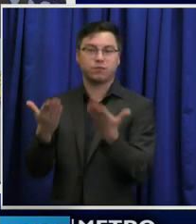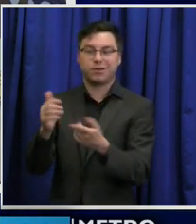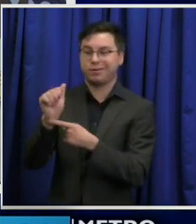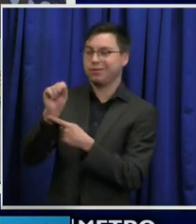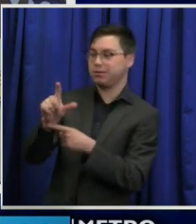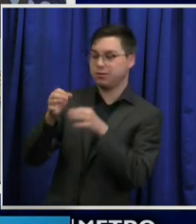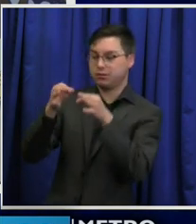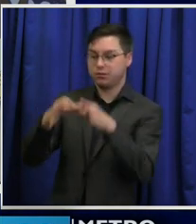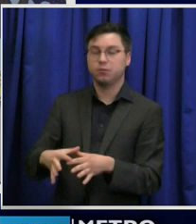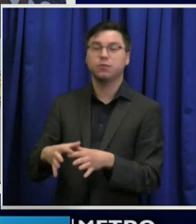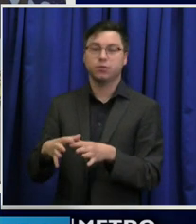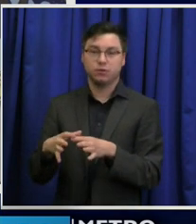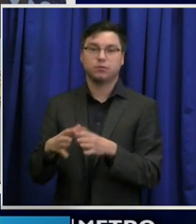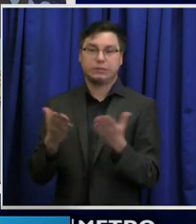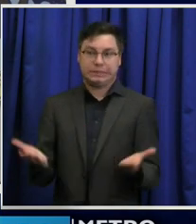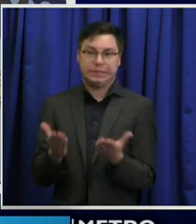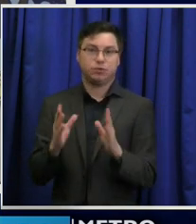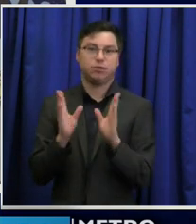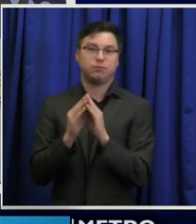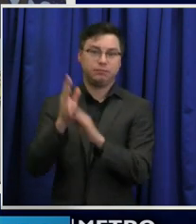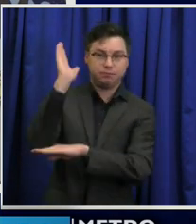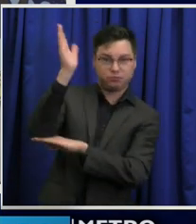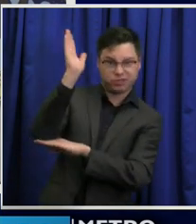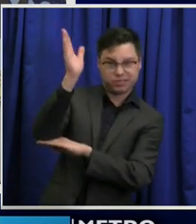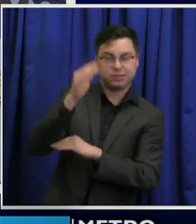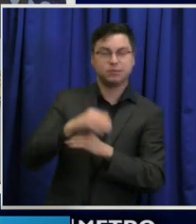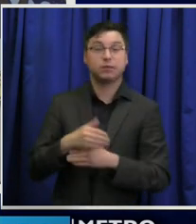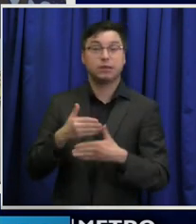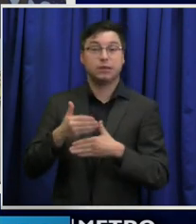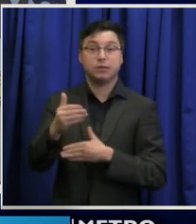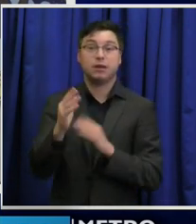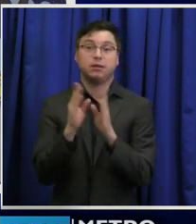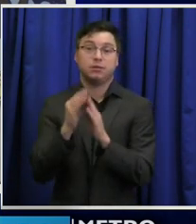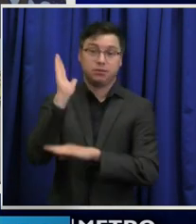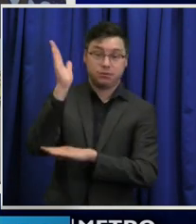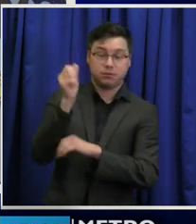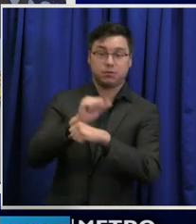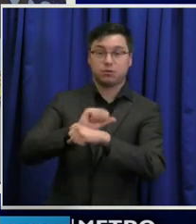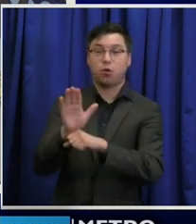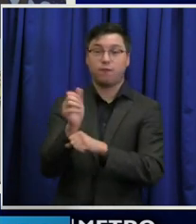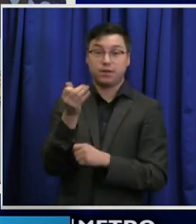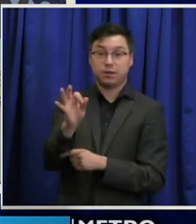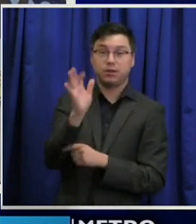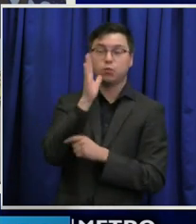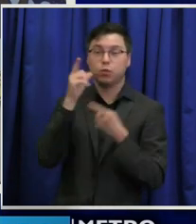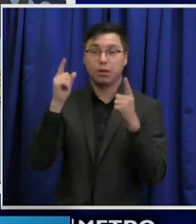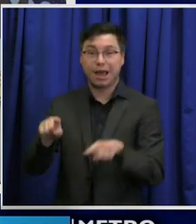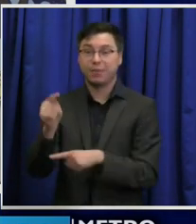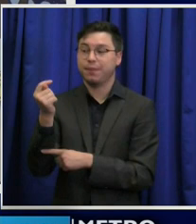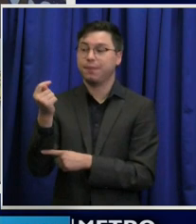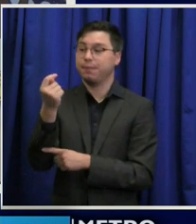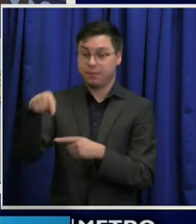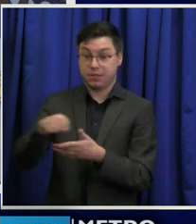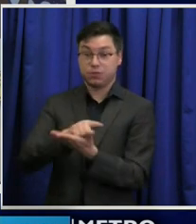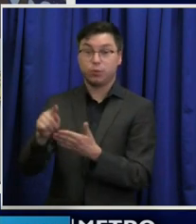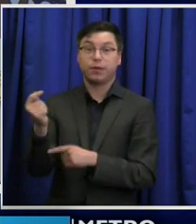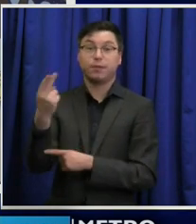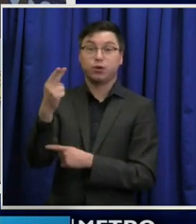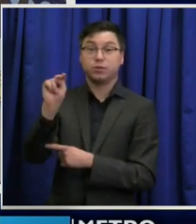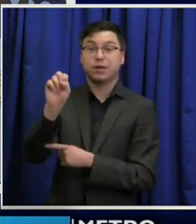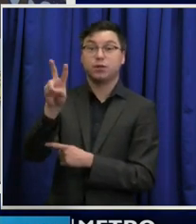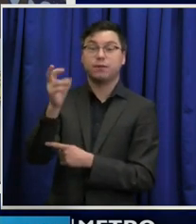translation at these press briefings. The next COVID-19 press briefing will air on Thursday, November